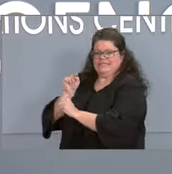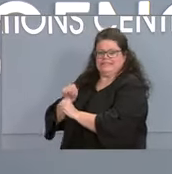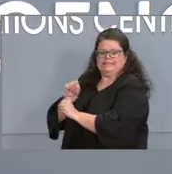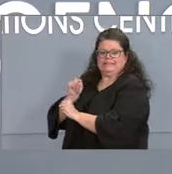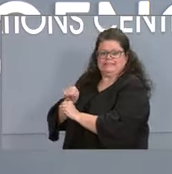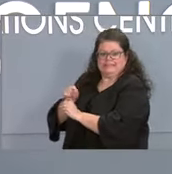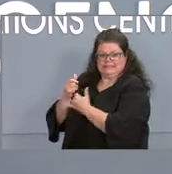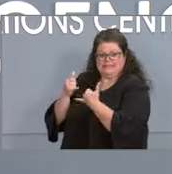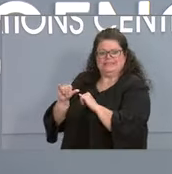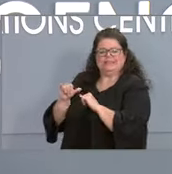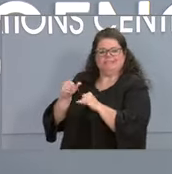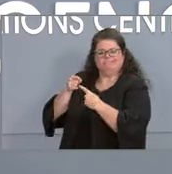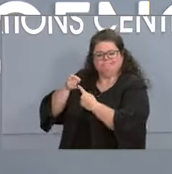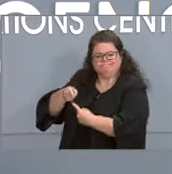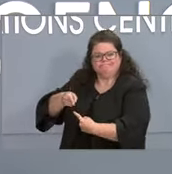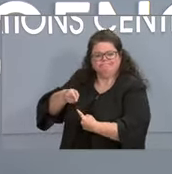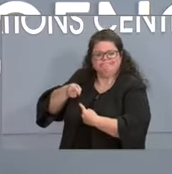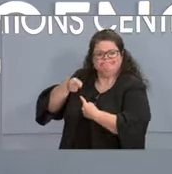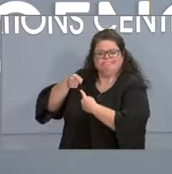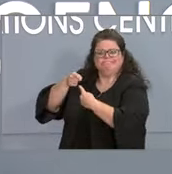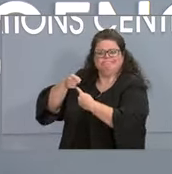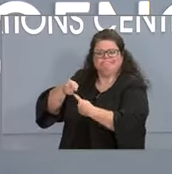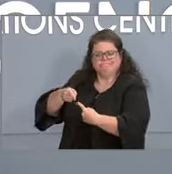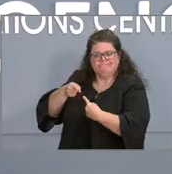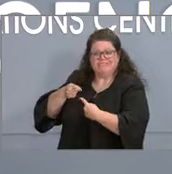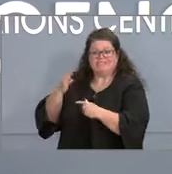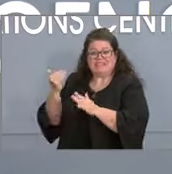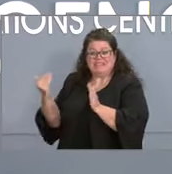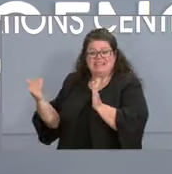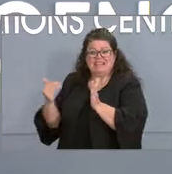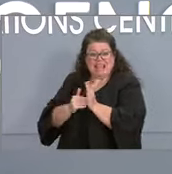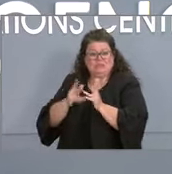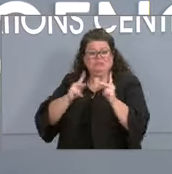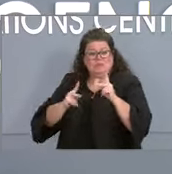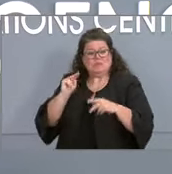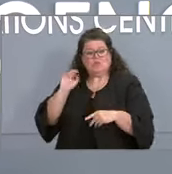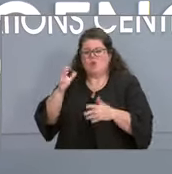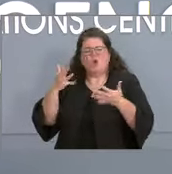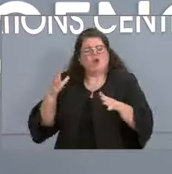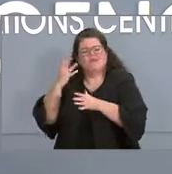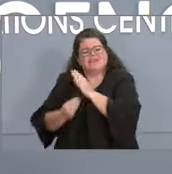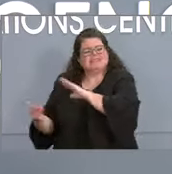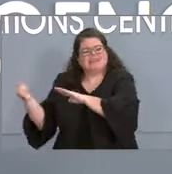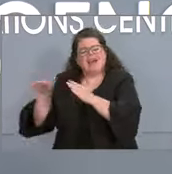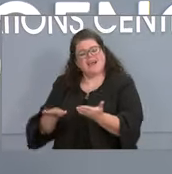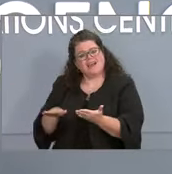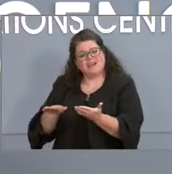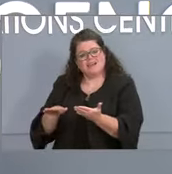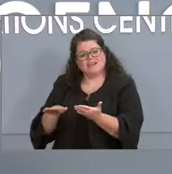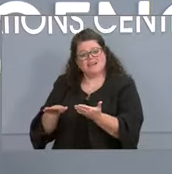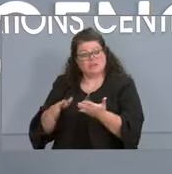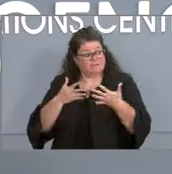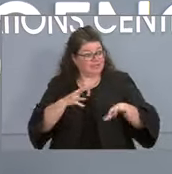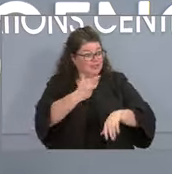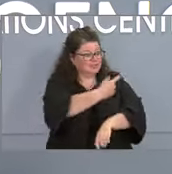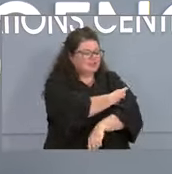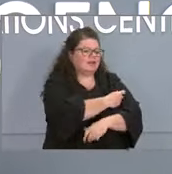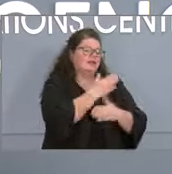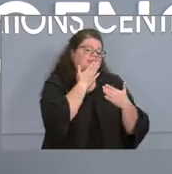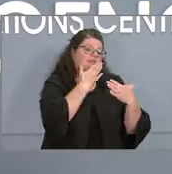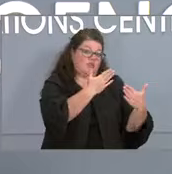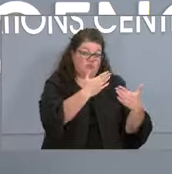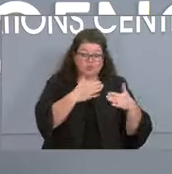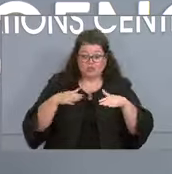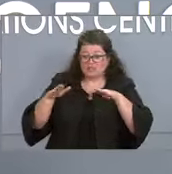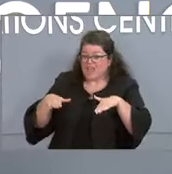symptoms and sadly killing more than 15,000 North Carolinians. If you've already gotten your shot, thank you. If you haven't